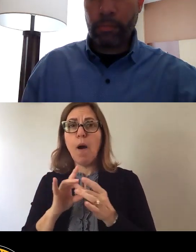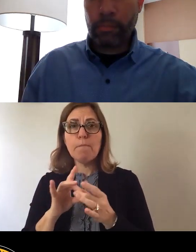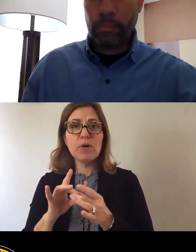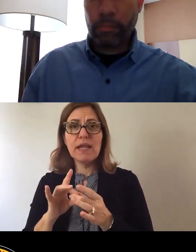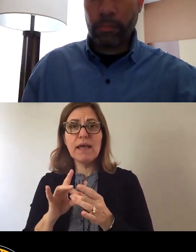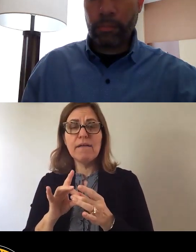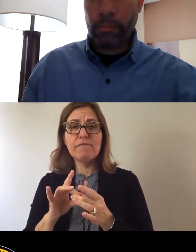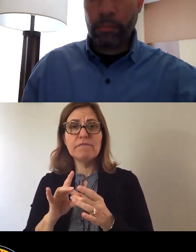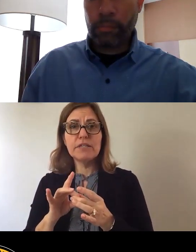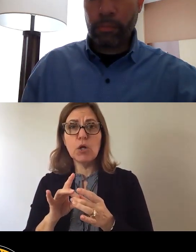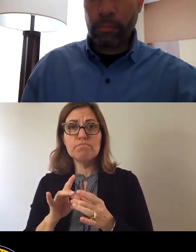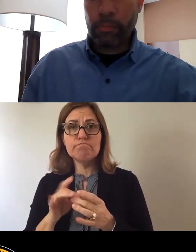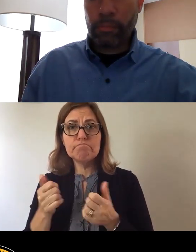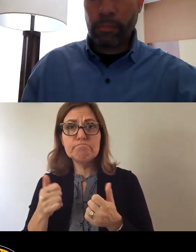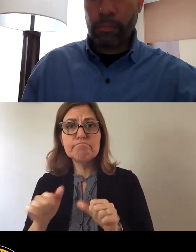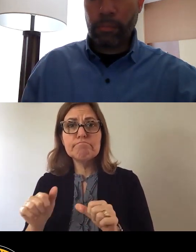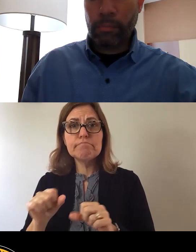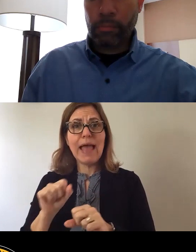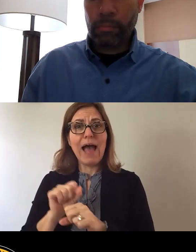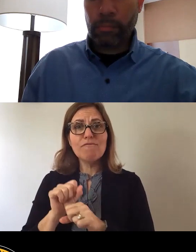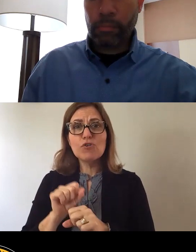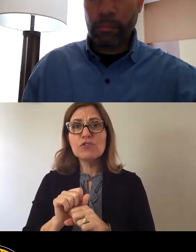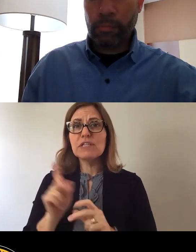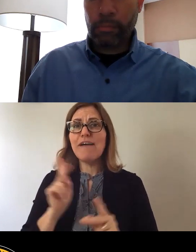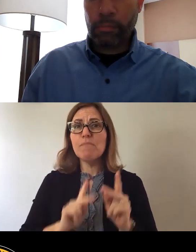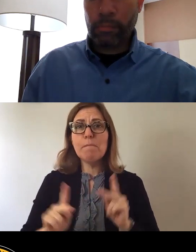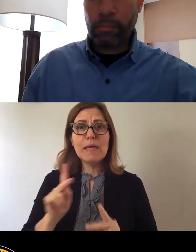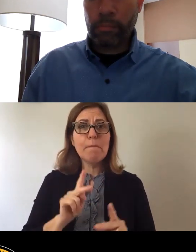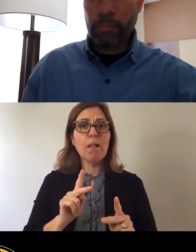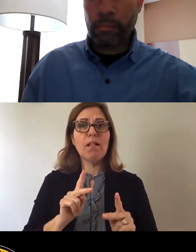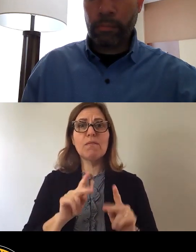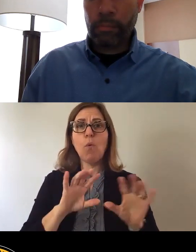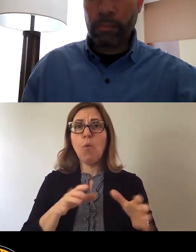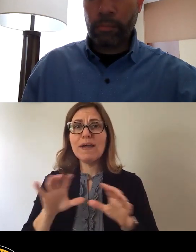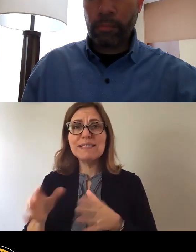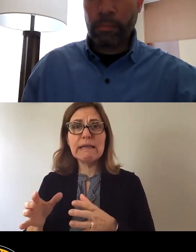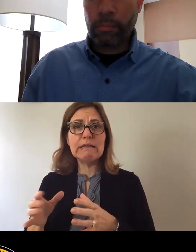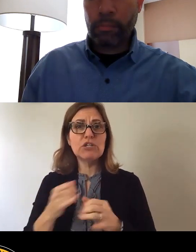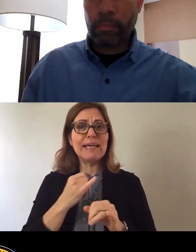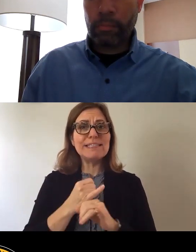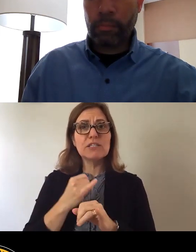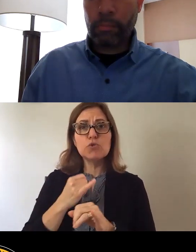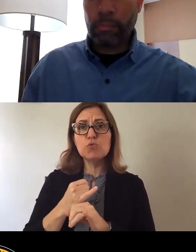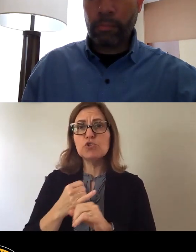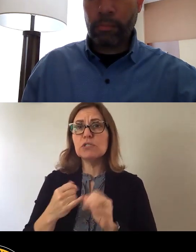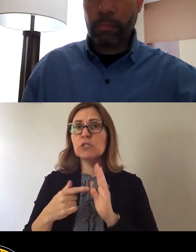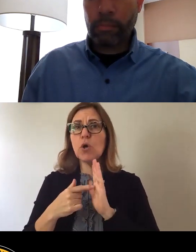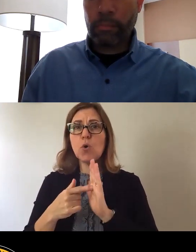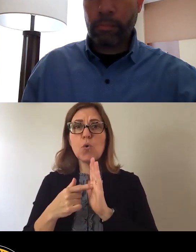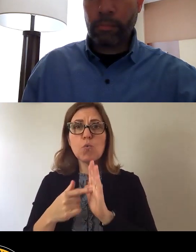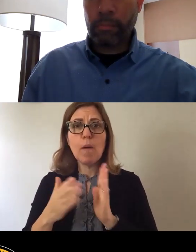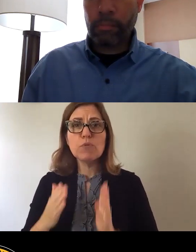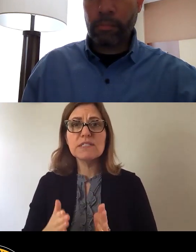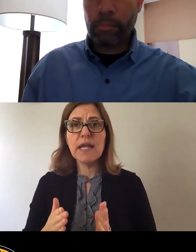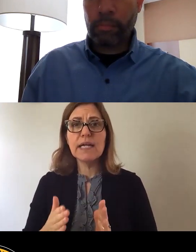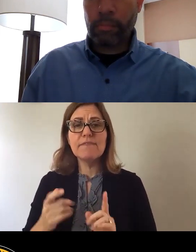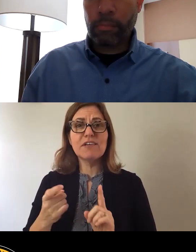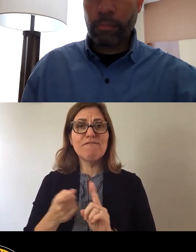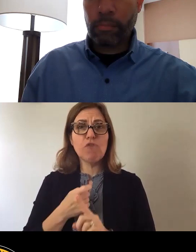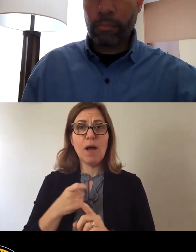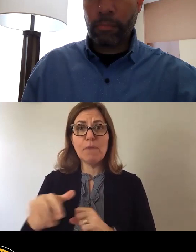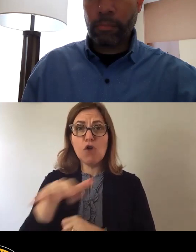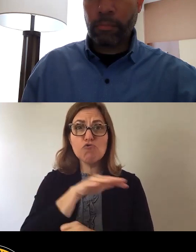people, organizations, institutions, representatives from across the city.